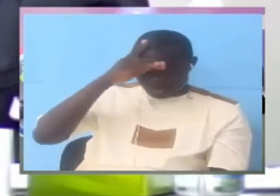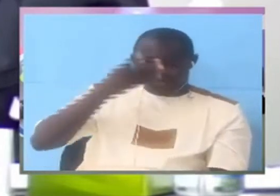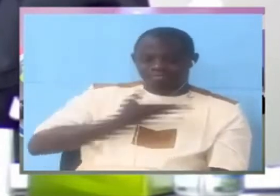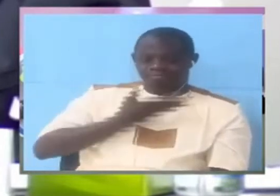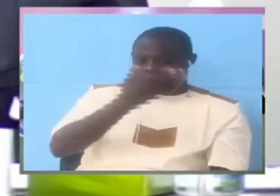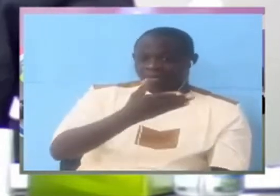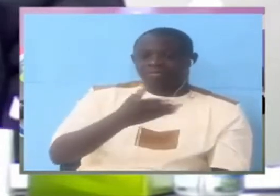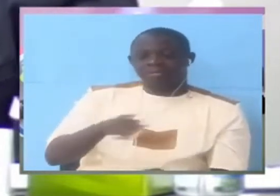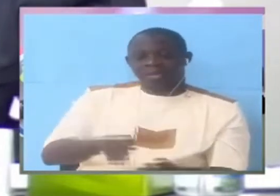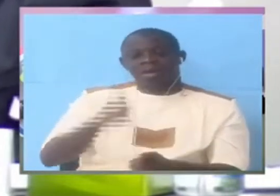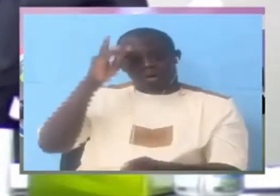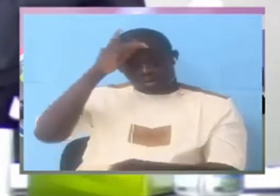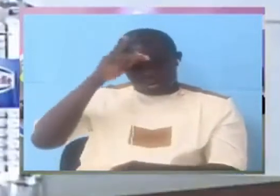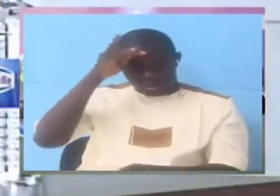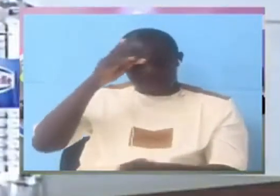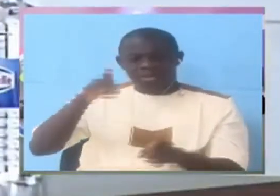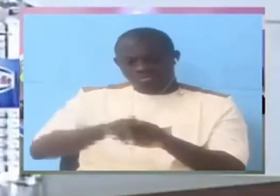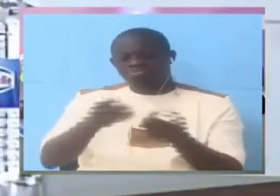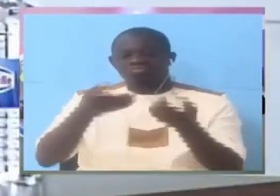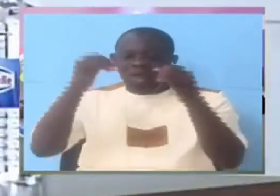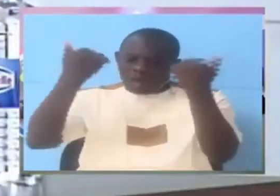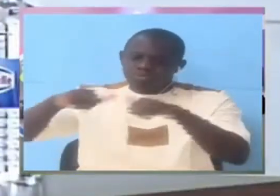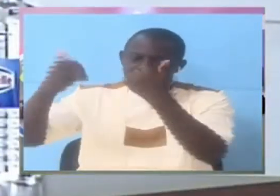dissidents and religious sections.